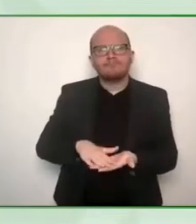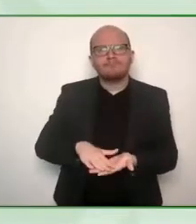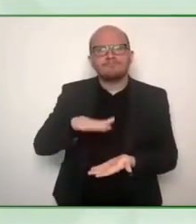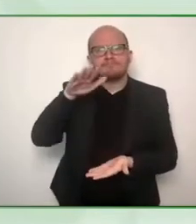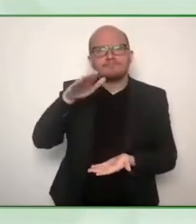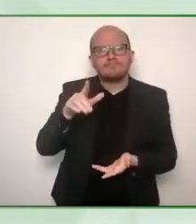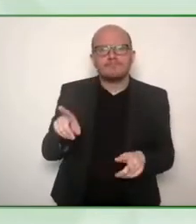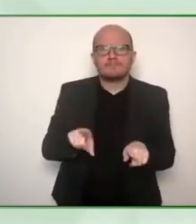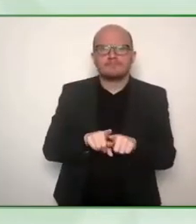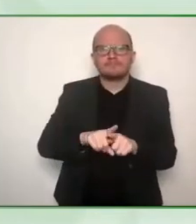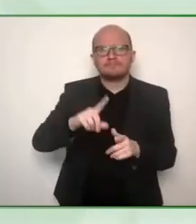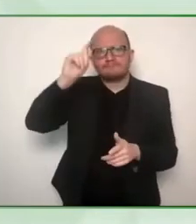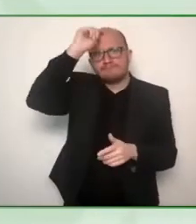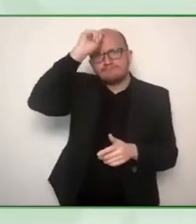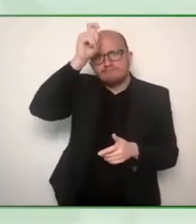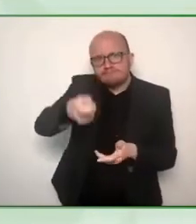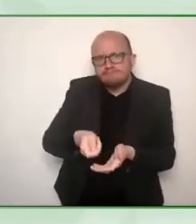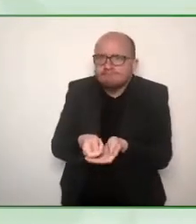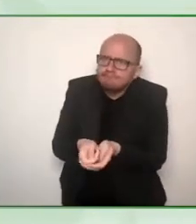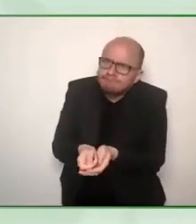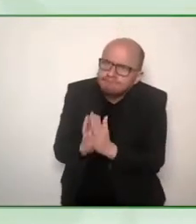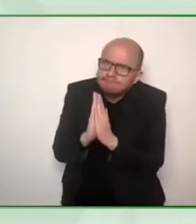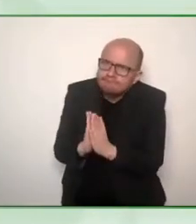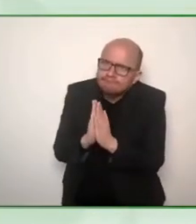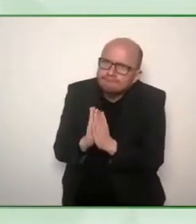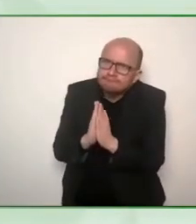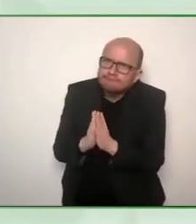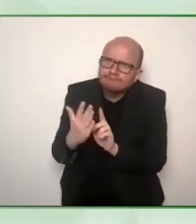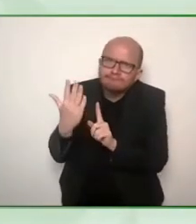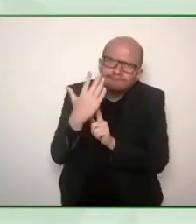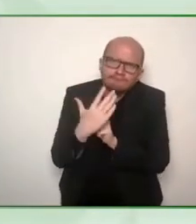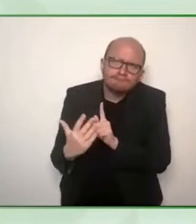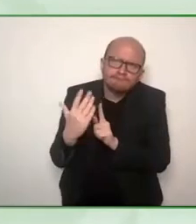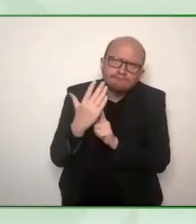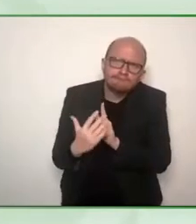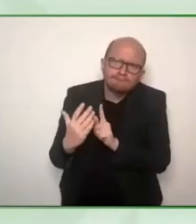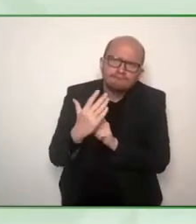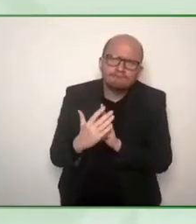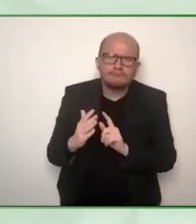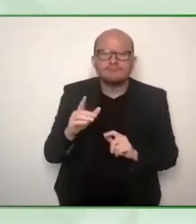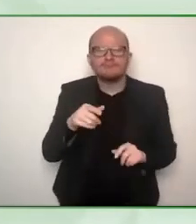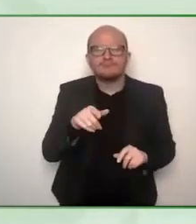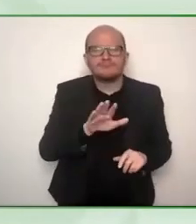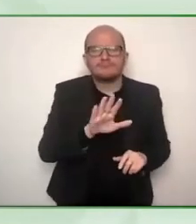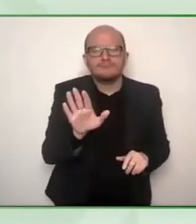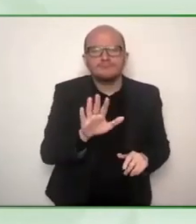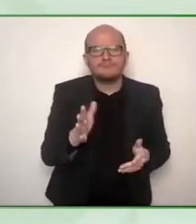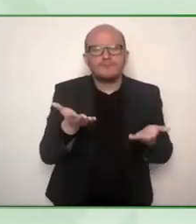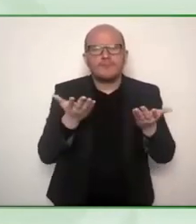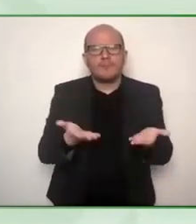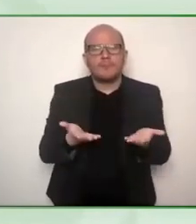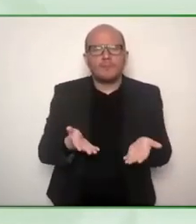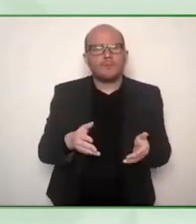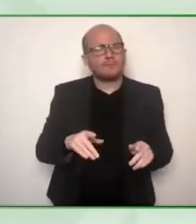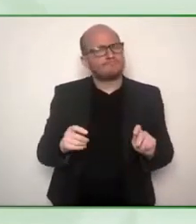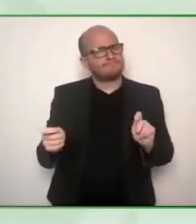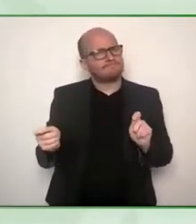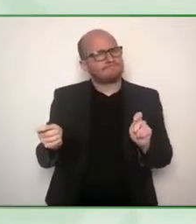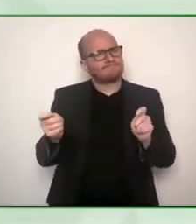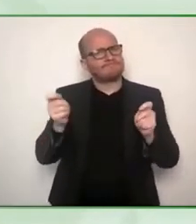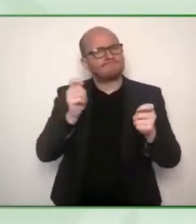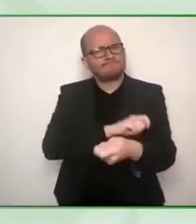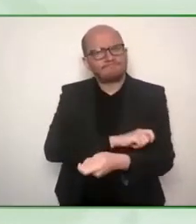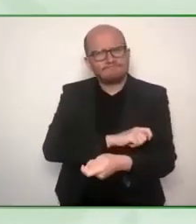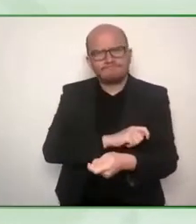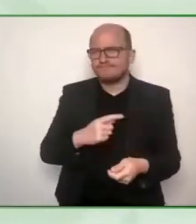the conversation people want to see that it's a hand up that we want not only so we can lift ourselves out of poverty through